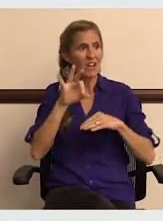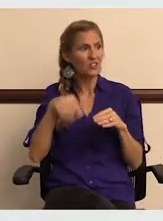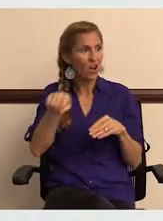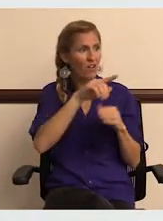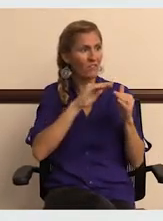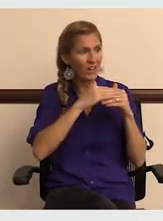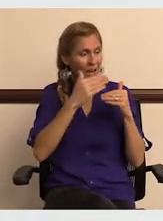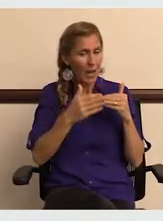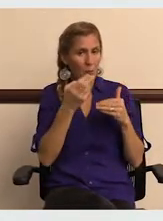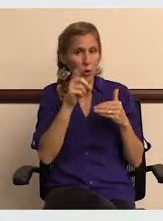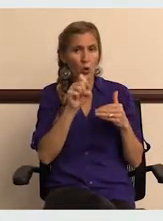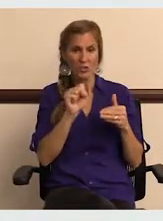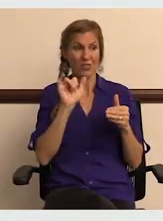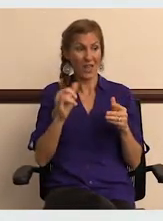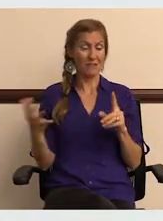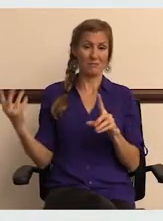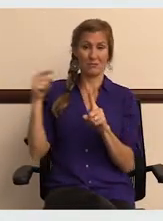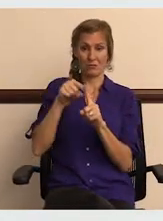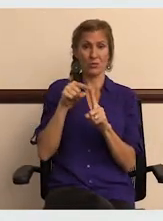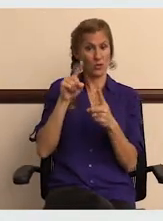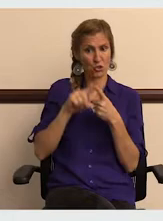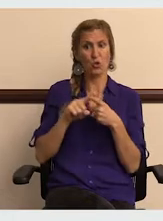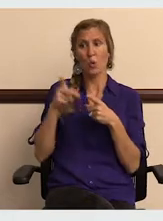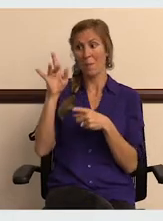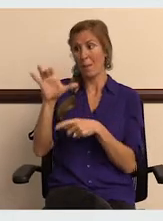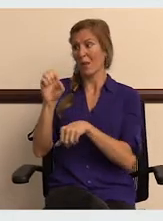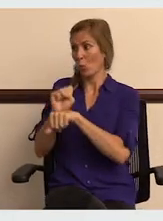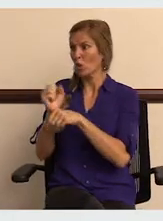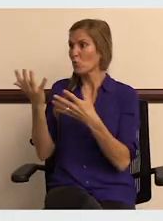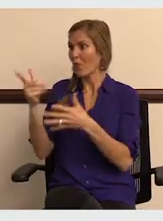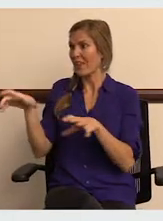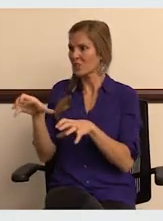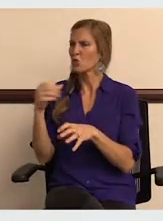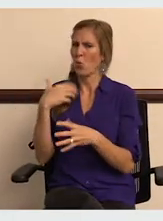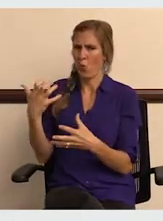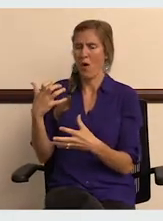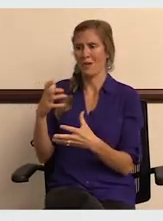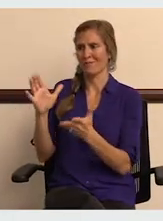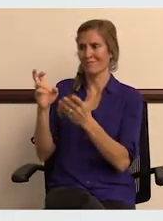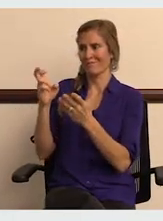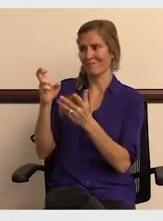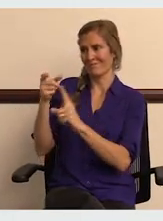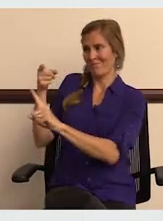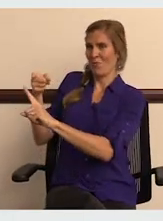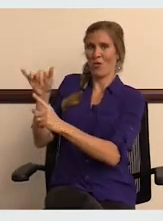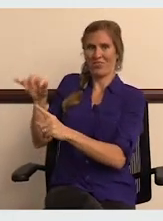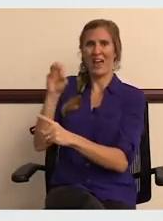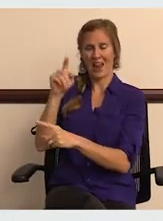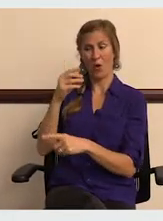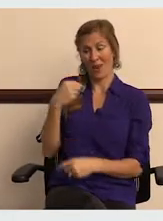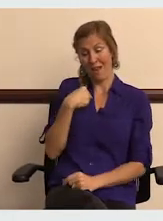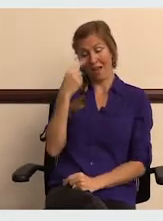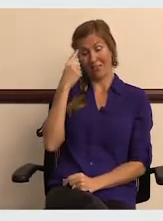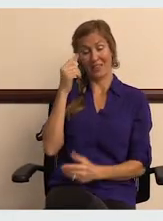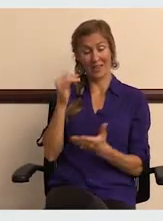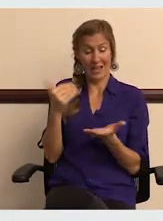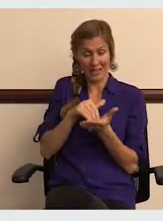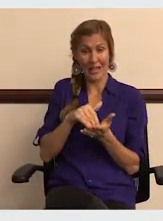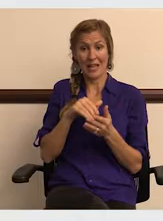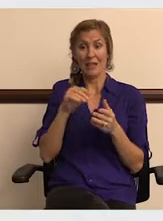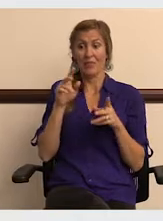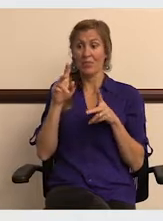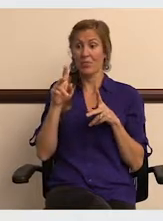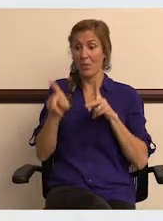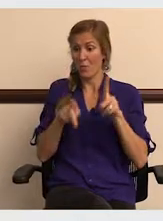satisfaction with neighborhoods, this all goes back in large part to the work that Public Works does. So we wanted to point that out. And I think, you know,